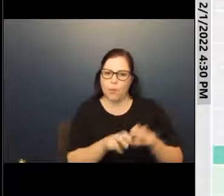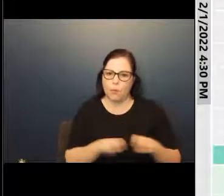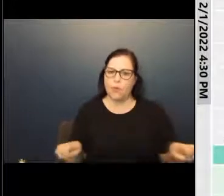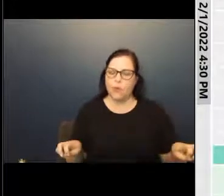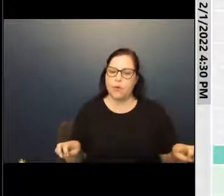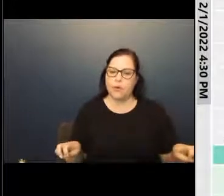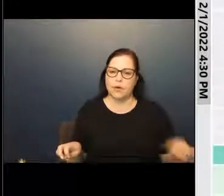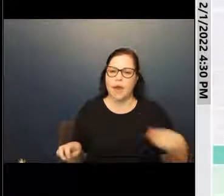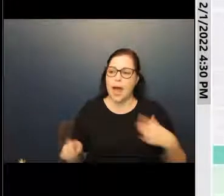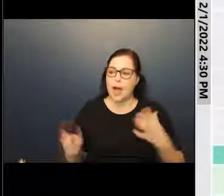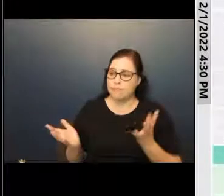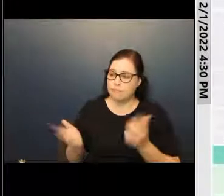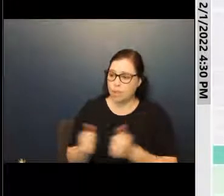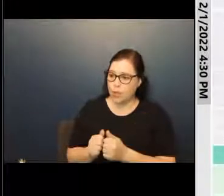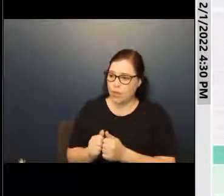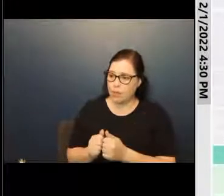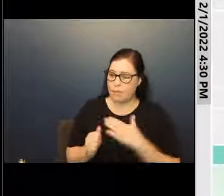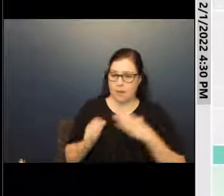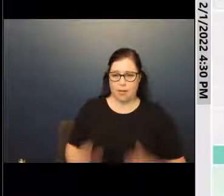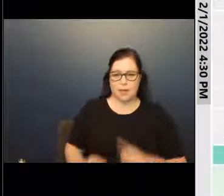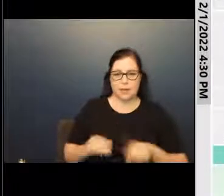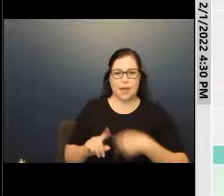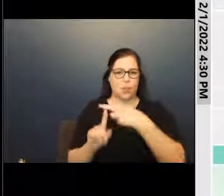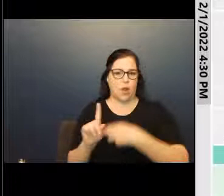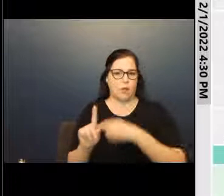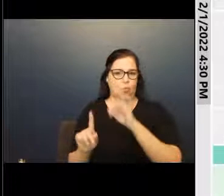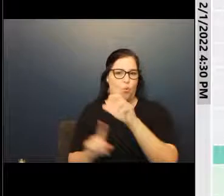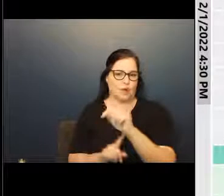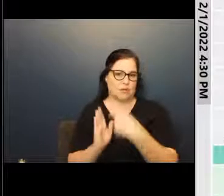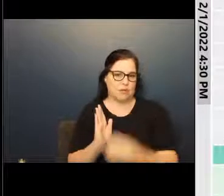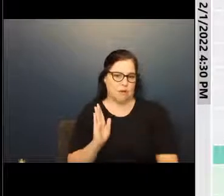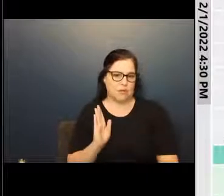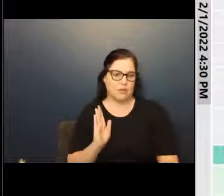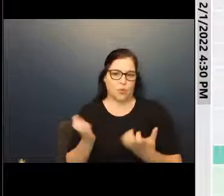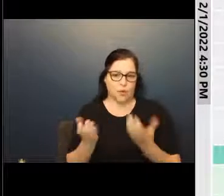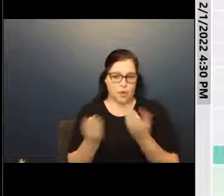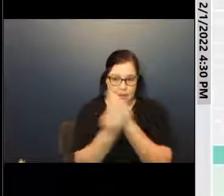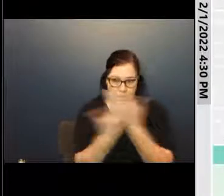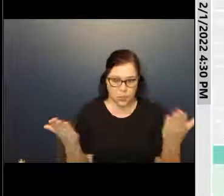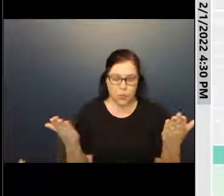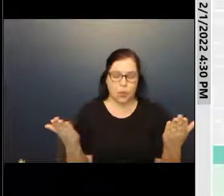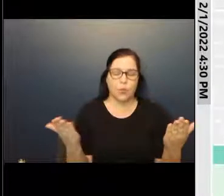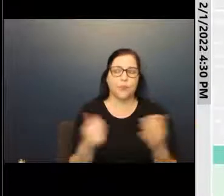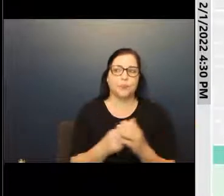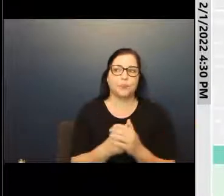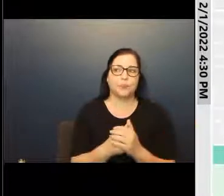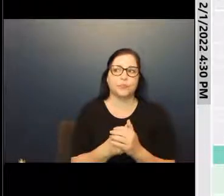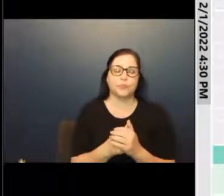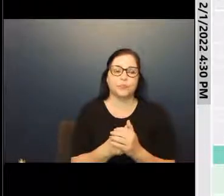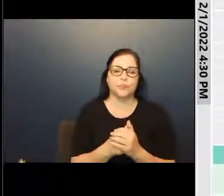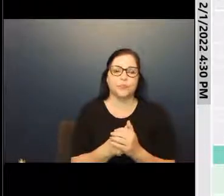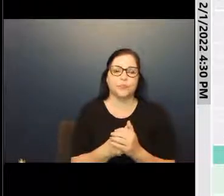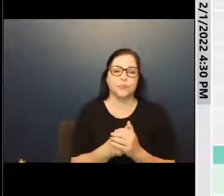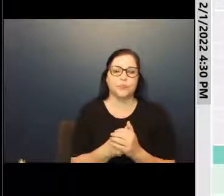I spoke to my clients about rent. You know, I just want to let you guys know that I've taken some